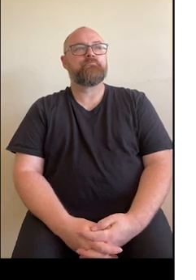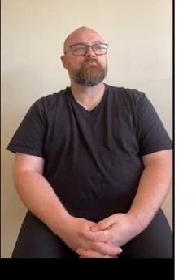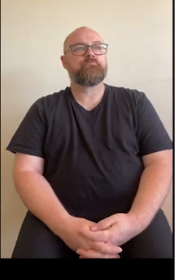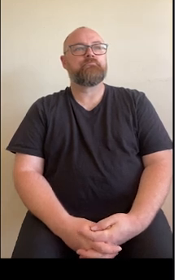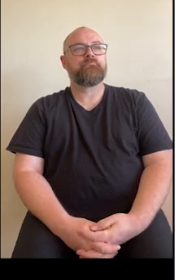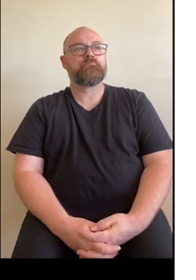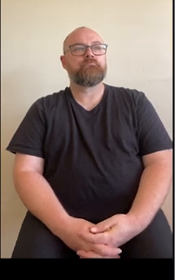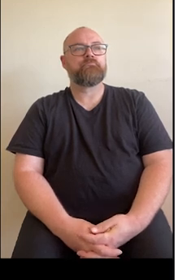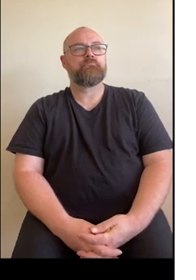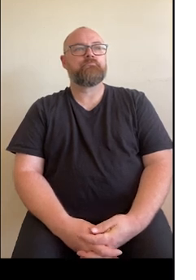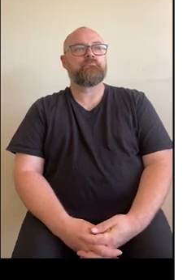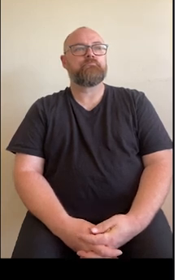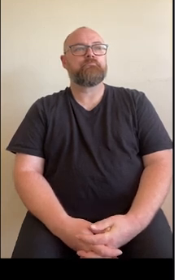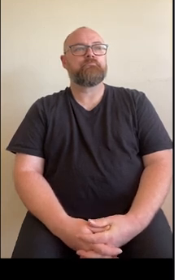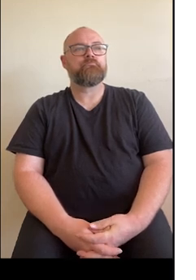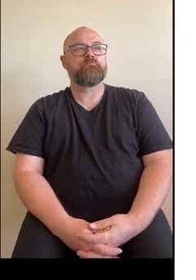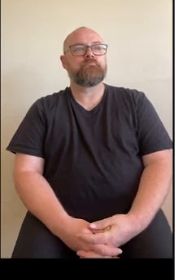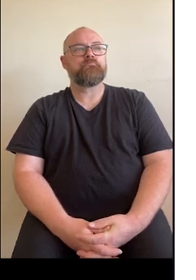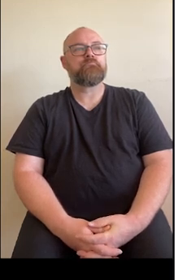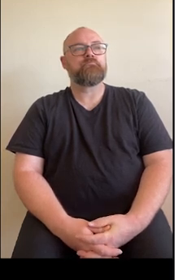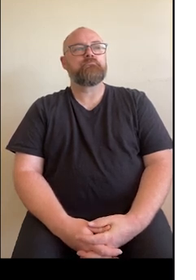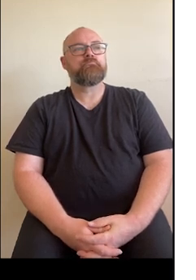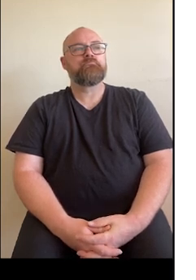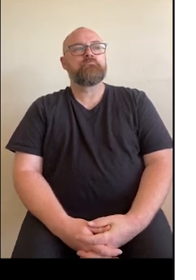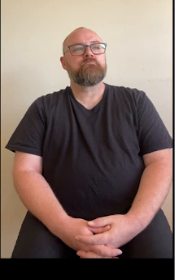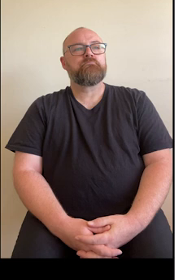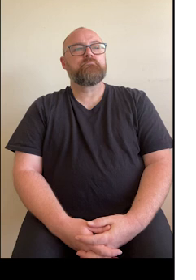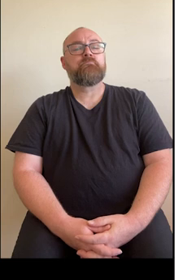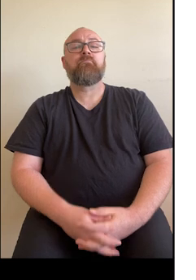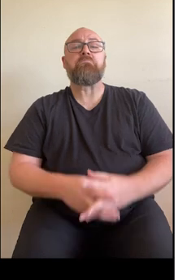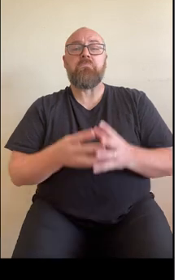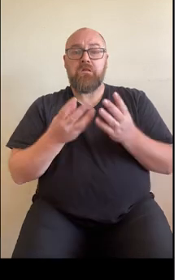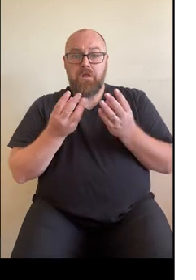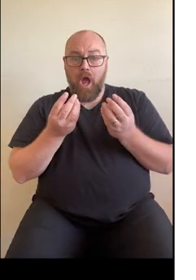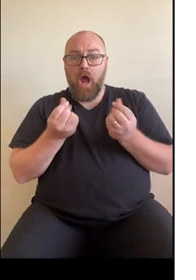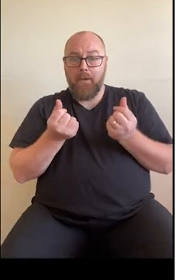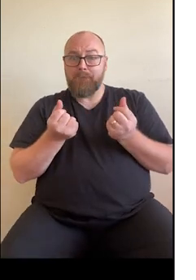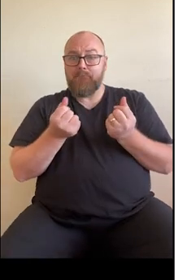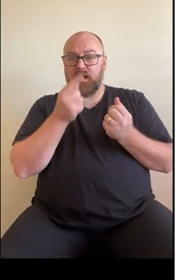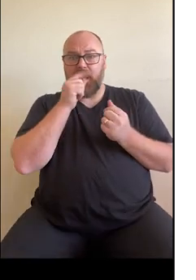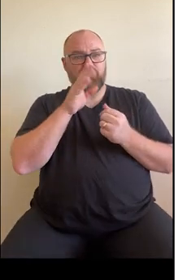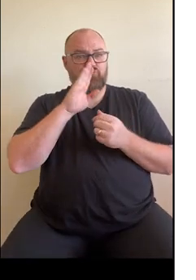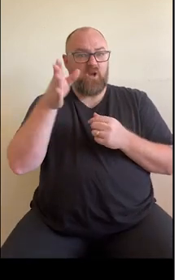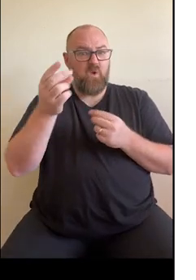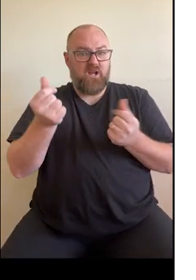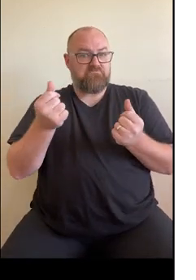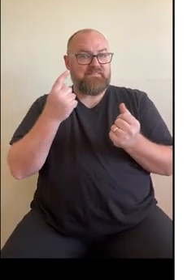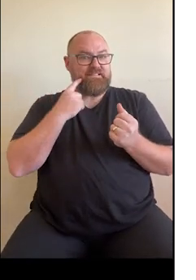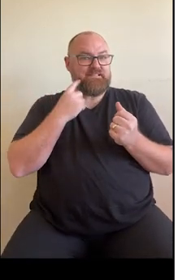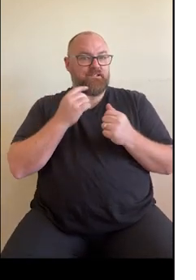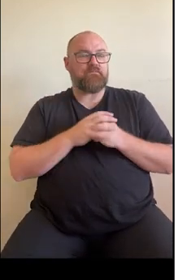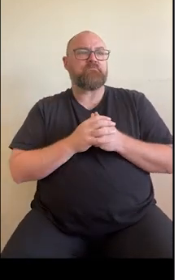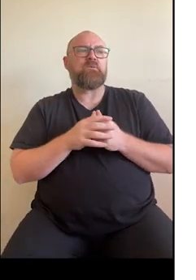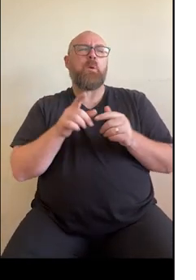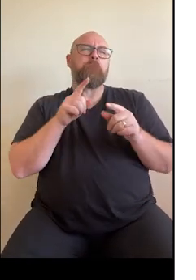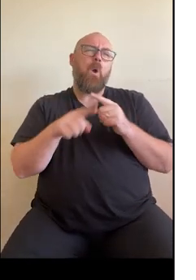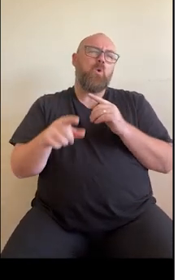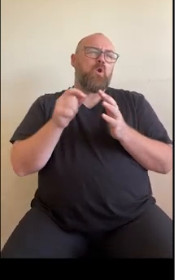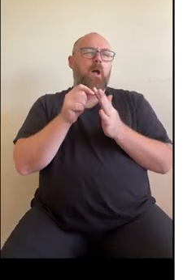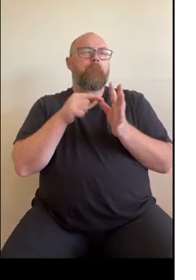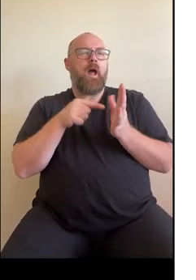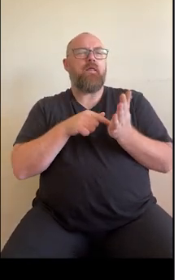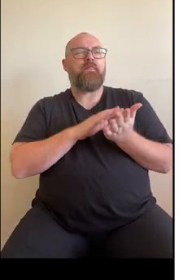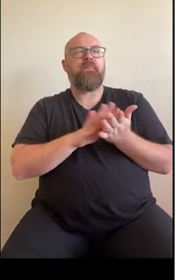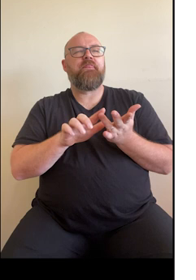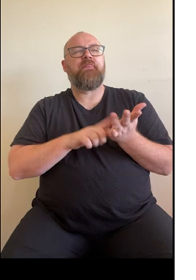Some reports are available straight away, but most pathology reports are available